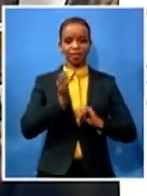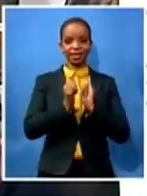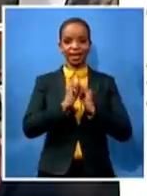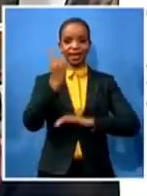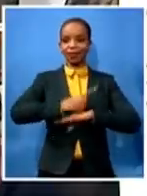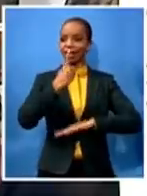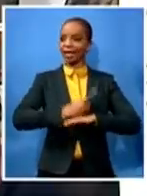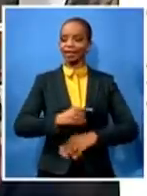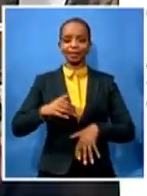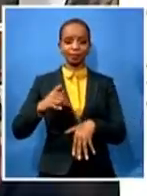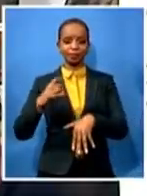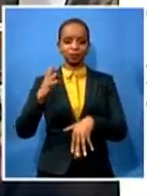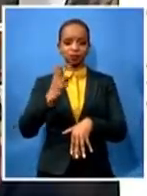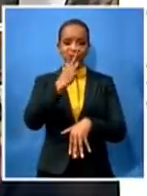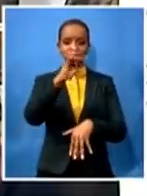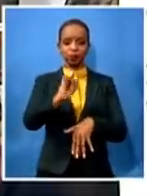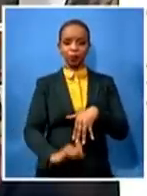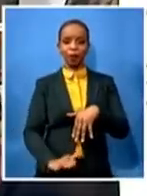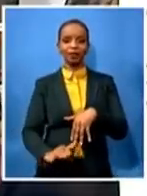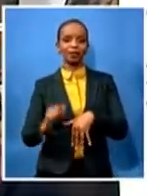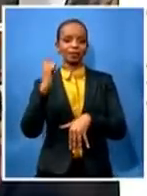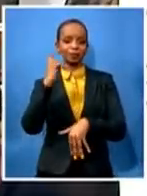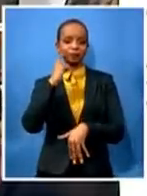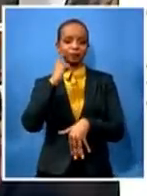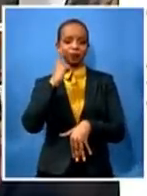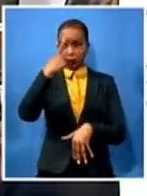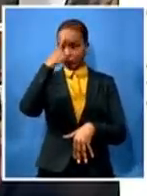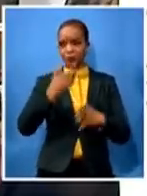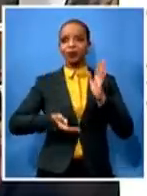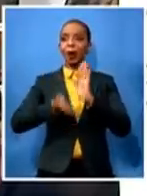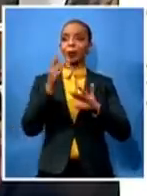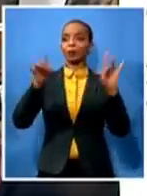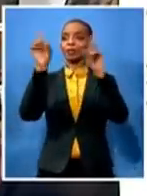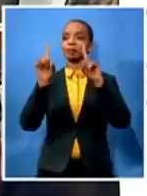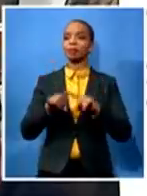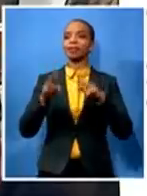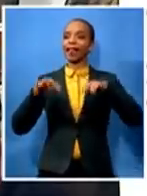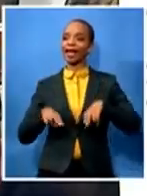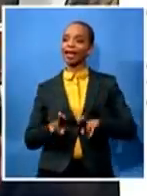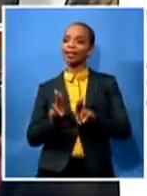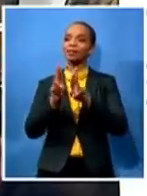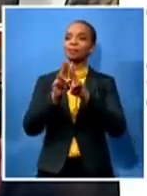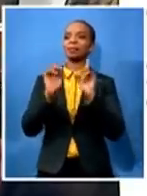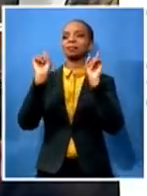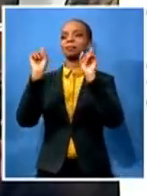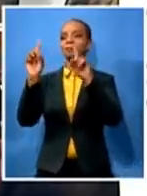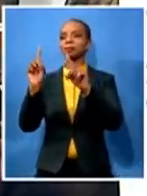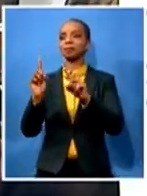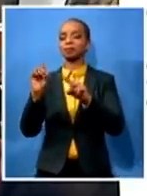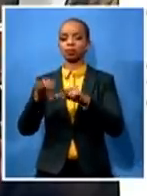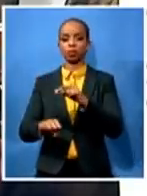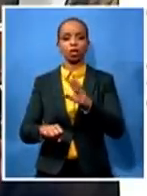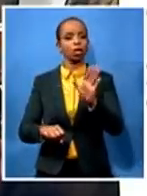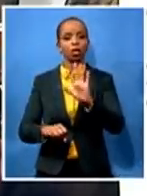into a special honeymoon only to find that we're going to section 2029 and we're then